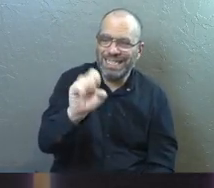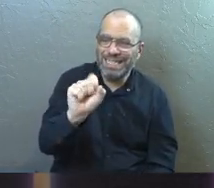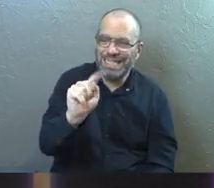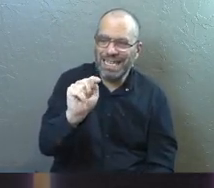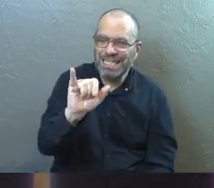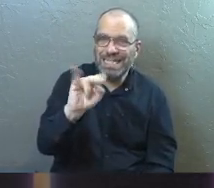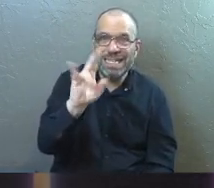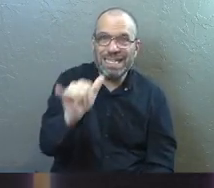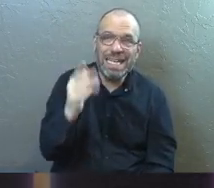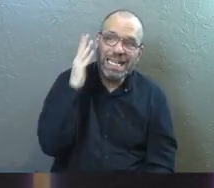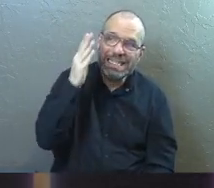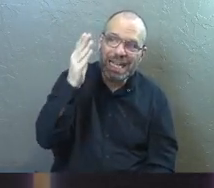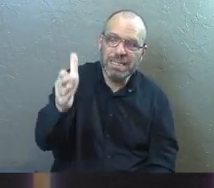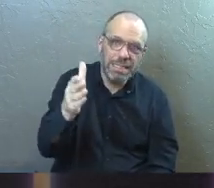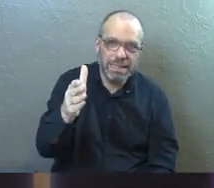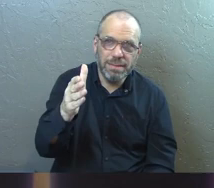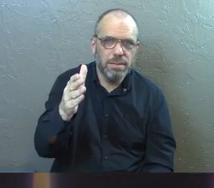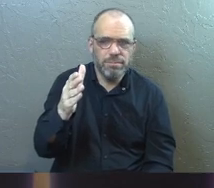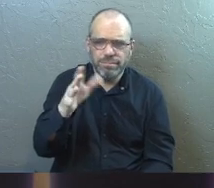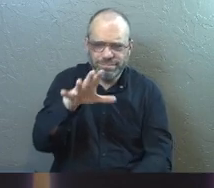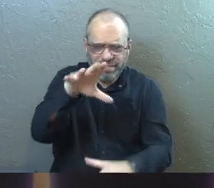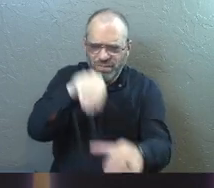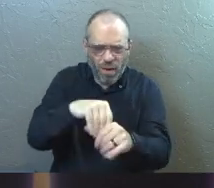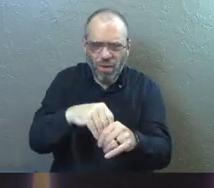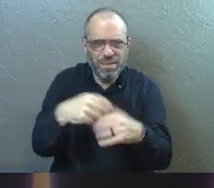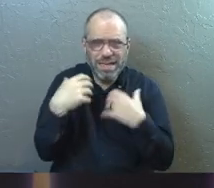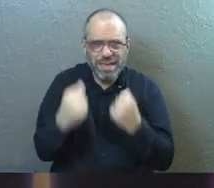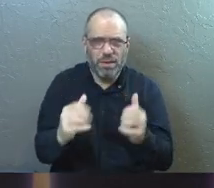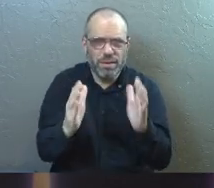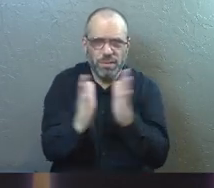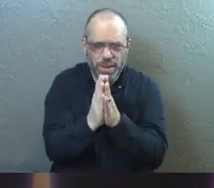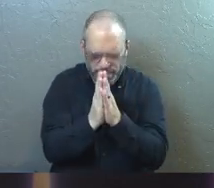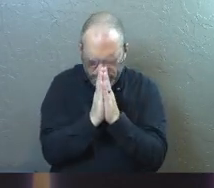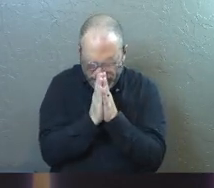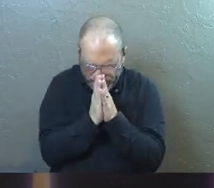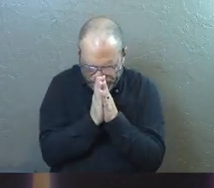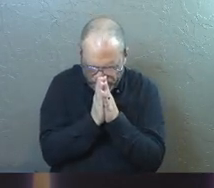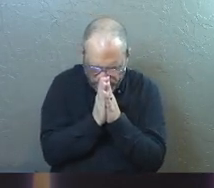walk in it it's the healthiest thing for you let's pray